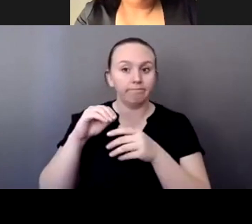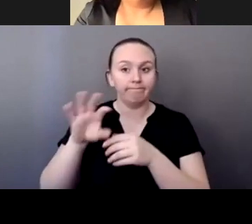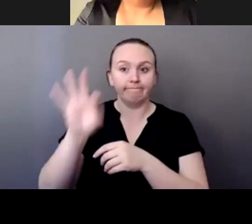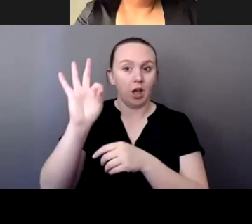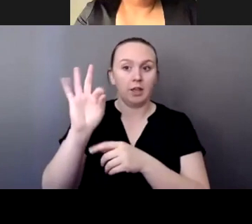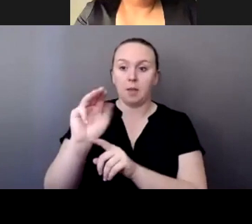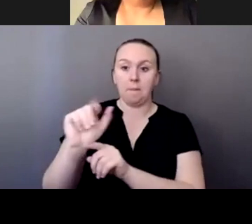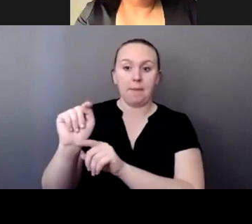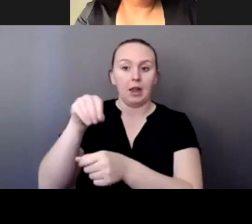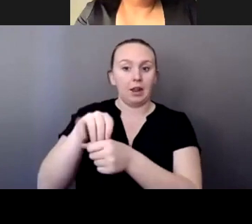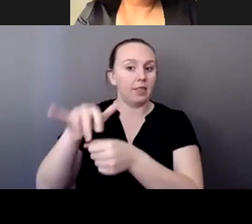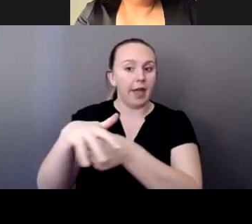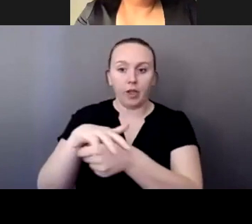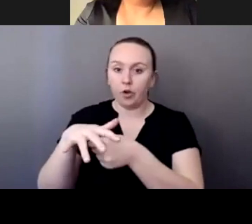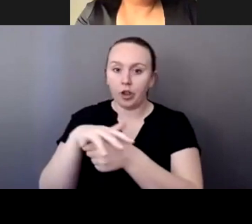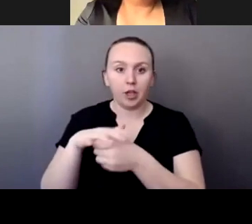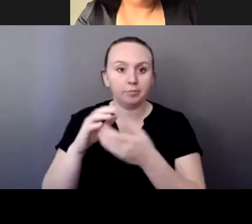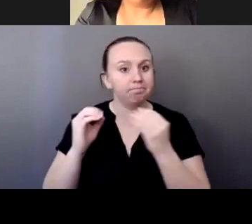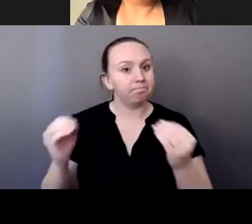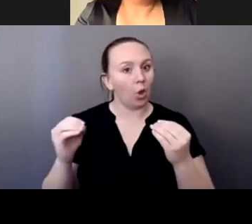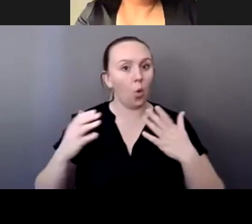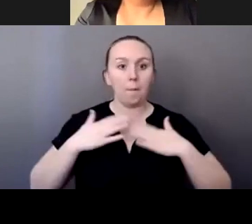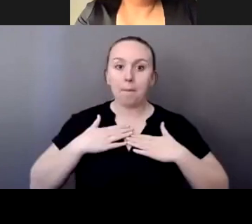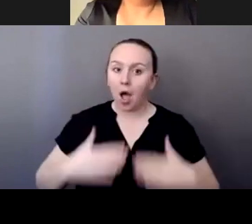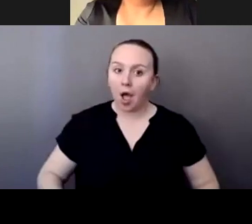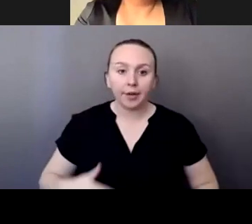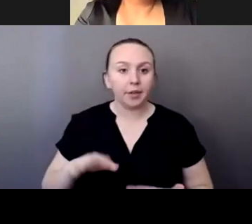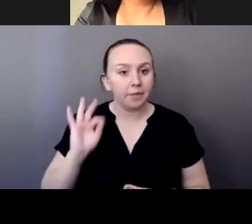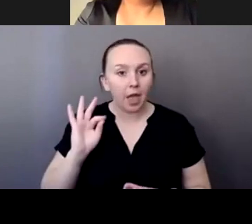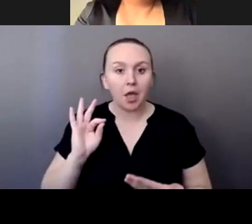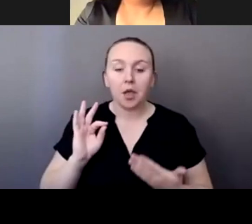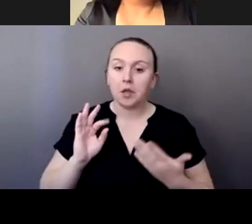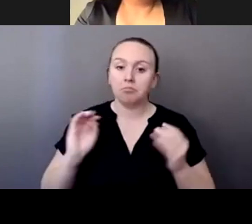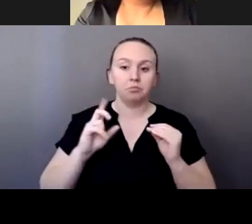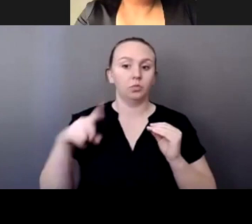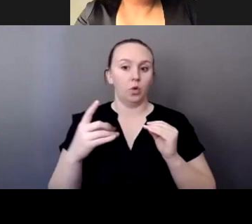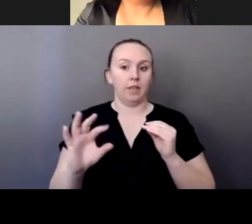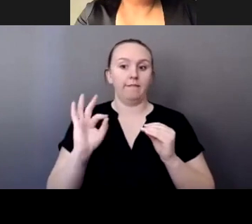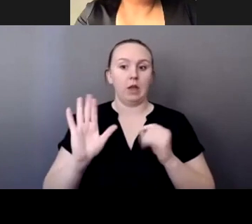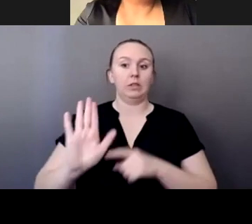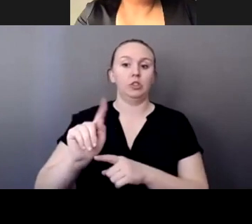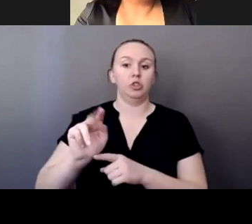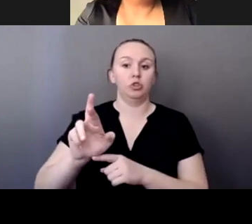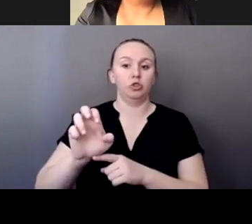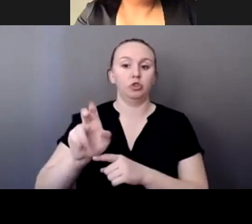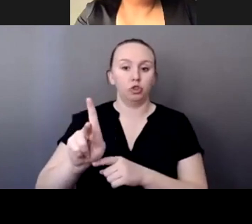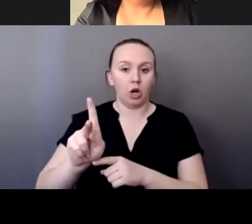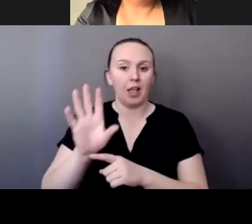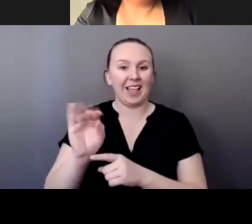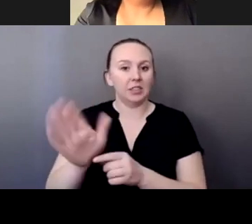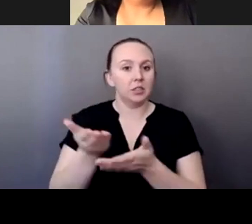Um, there was no physical body. The only thing that we found was his truck and his belongings.